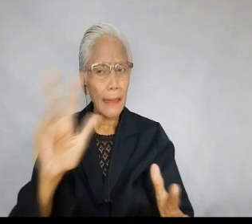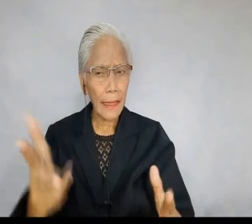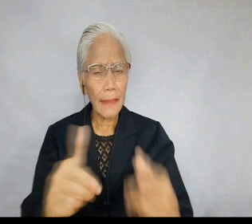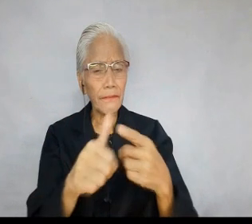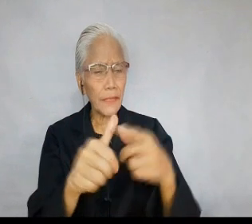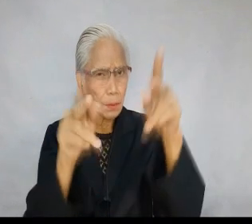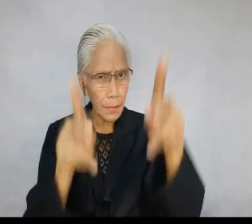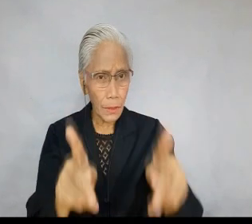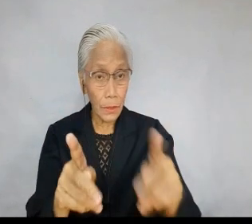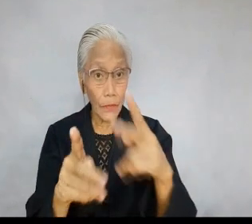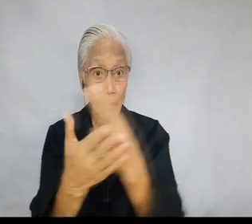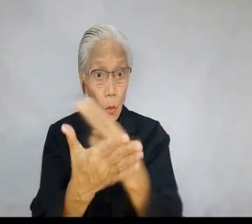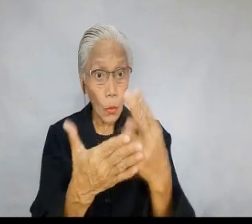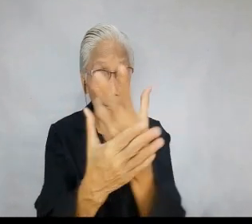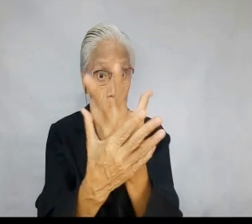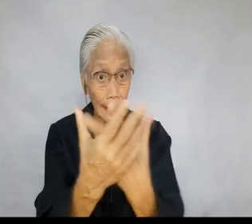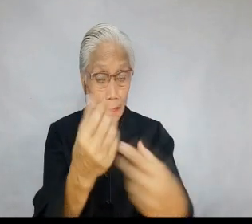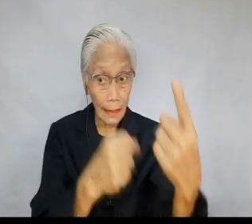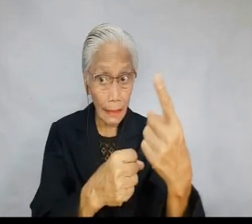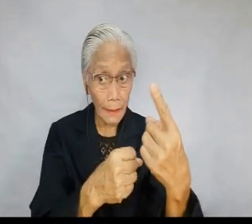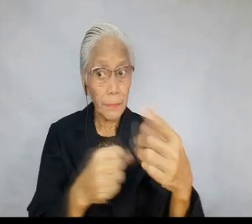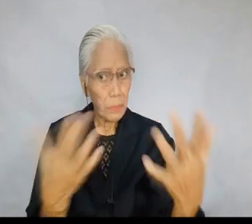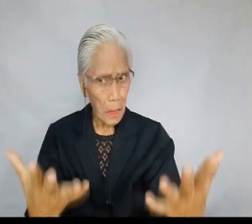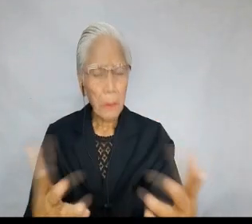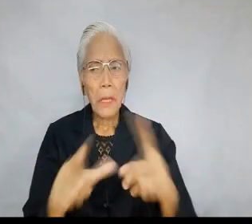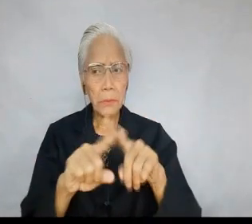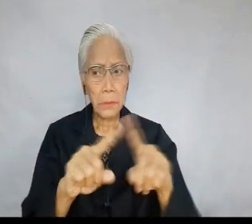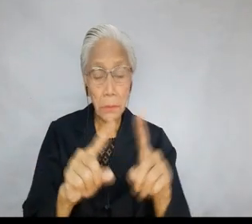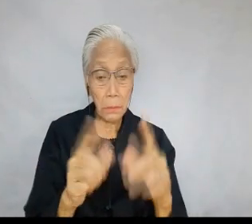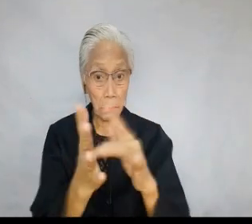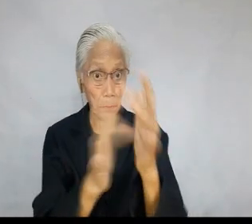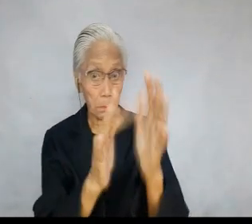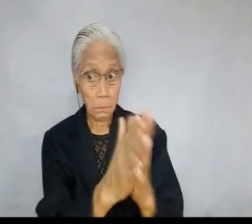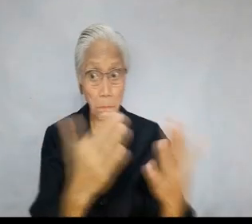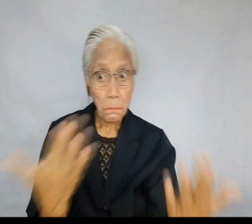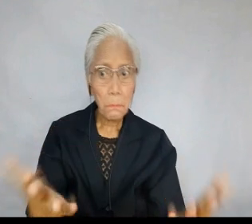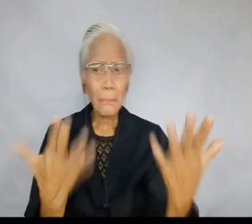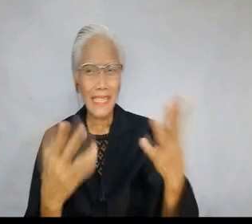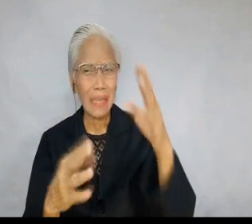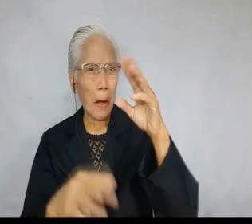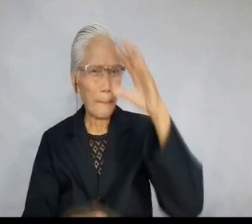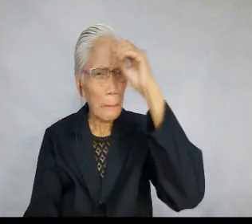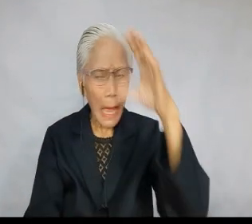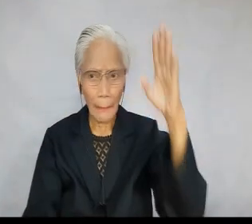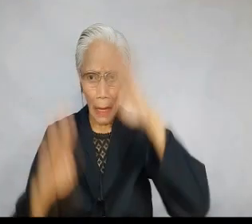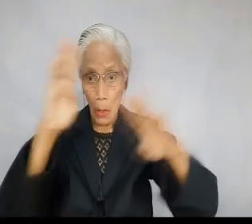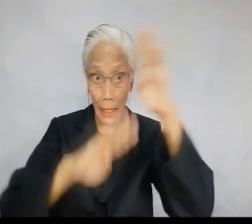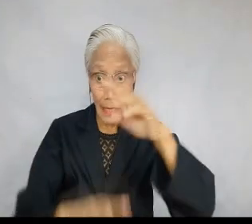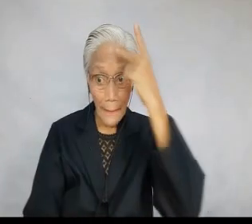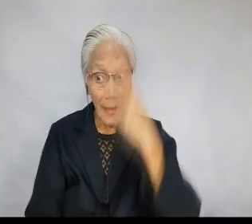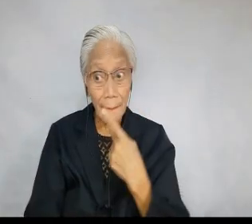The first person of the Holy Trinity. As regards number 1, as male biological father, the scripture refers